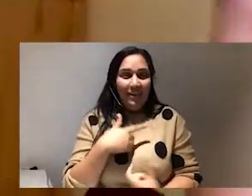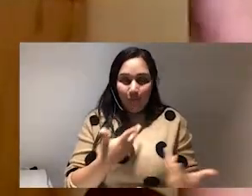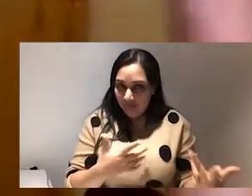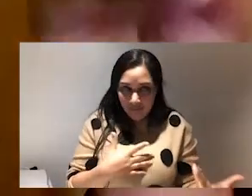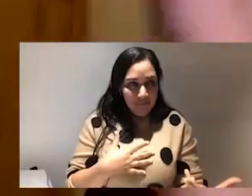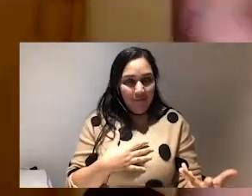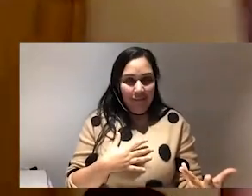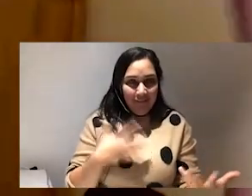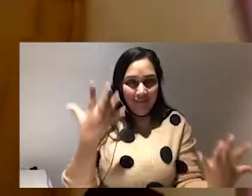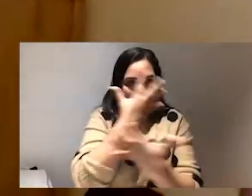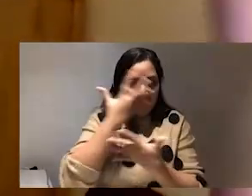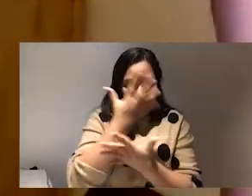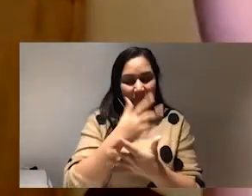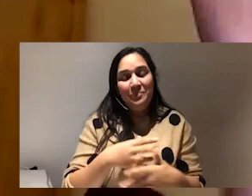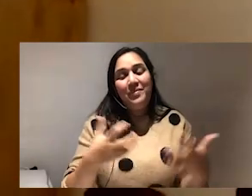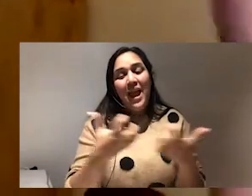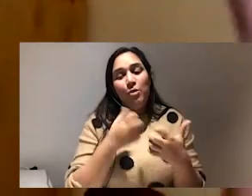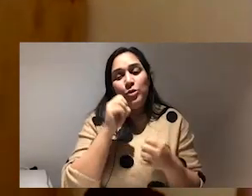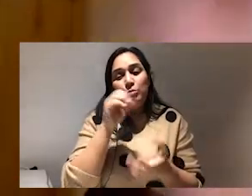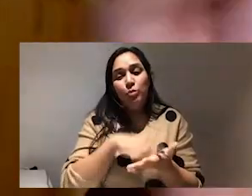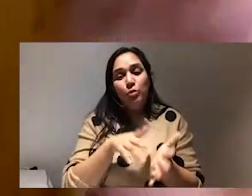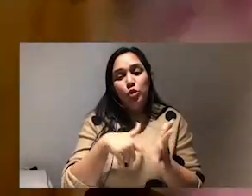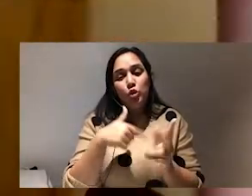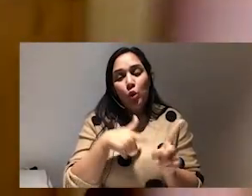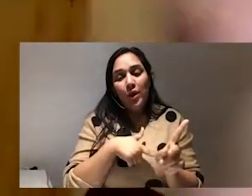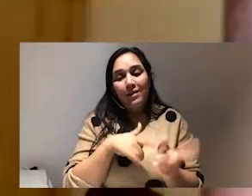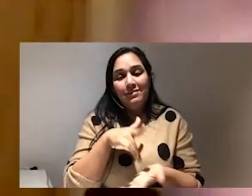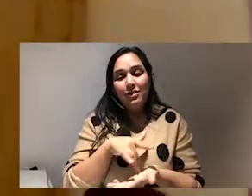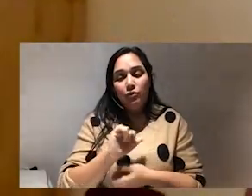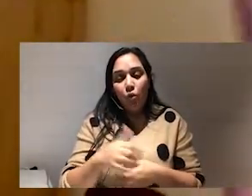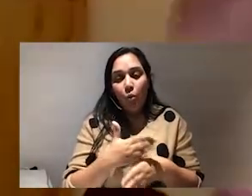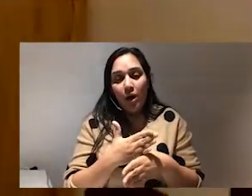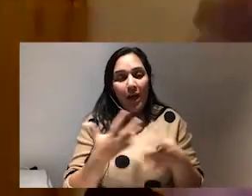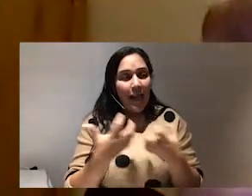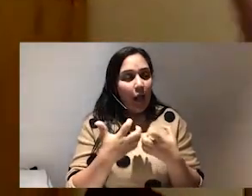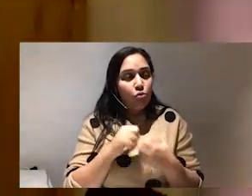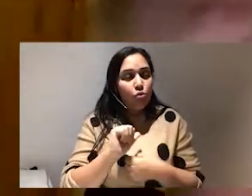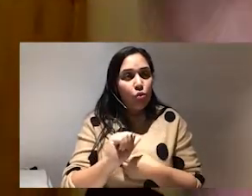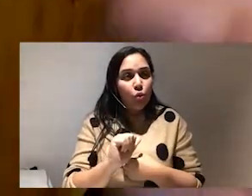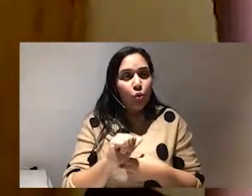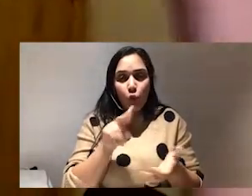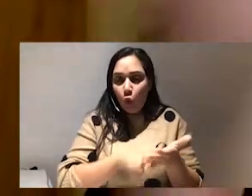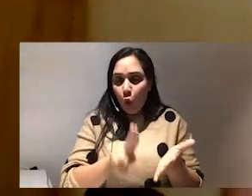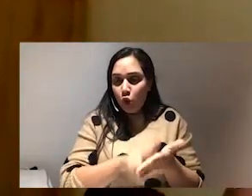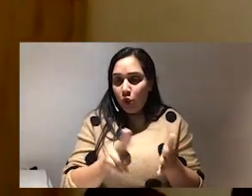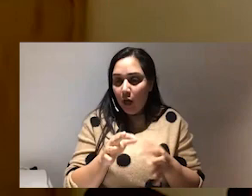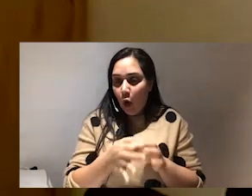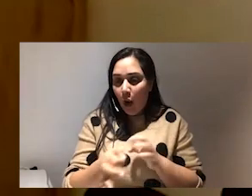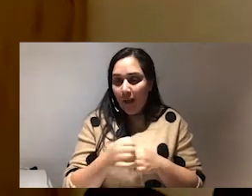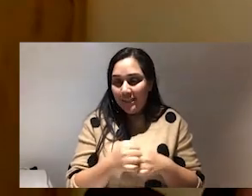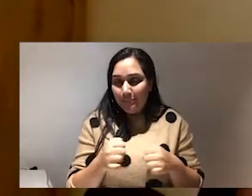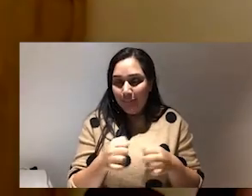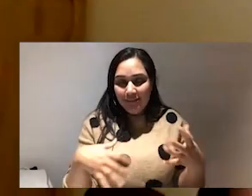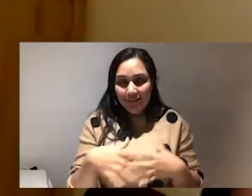how do you put joy at the center of your work and particularly how do you nurture this in an online space that profits from our pain